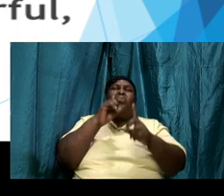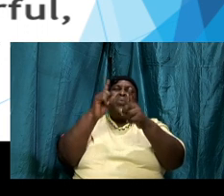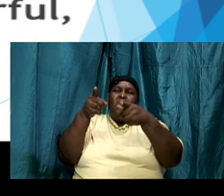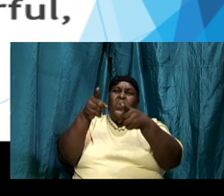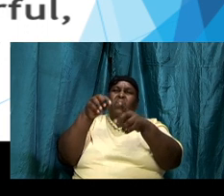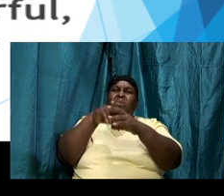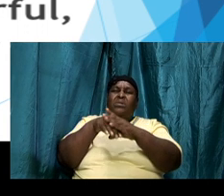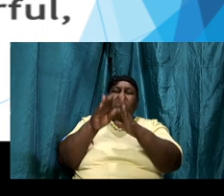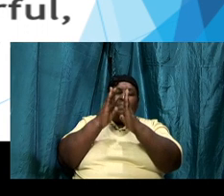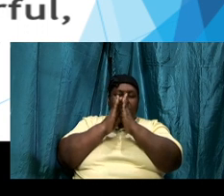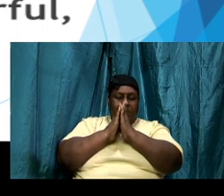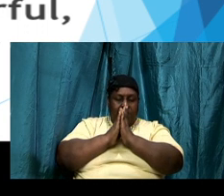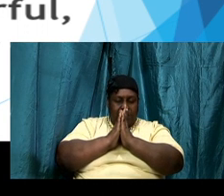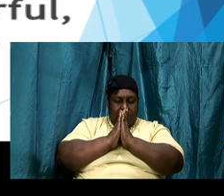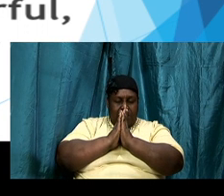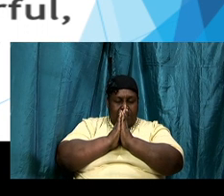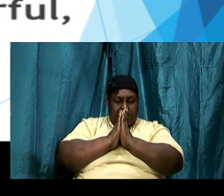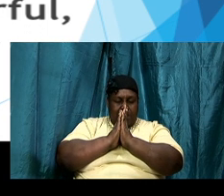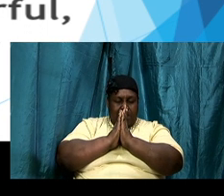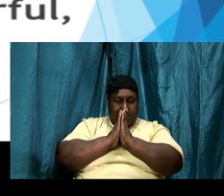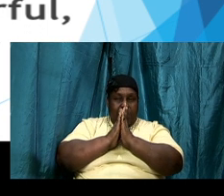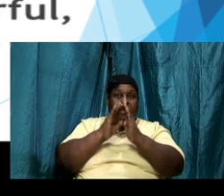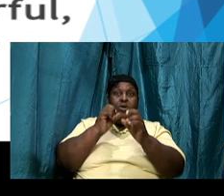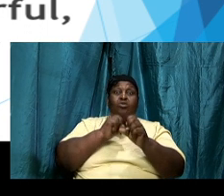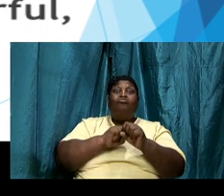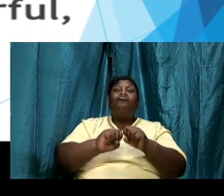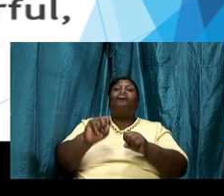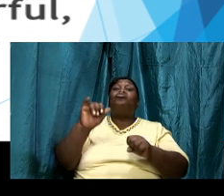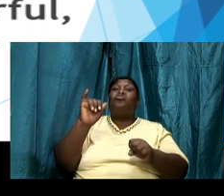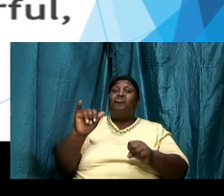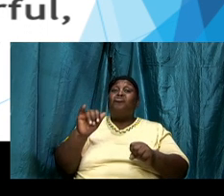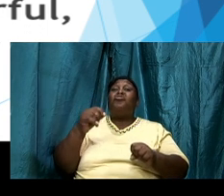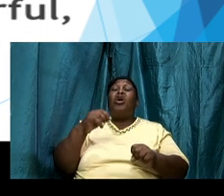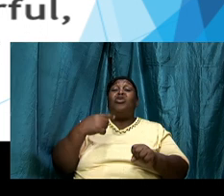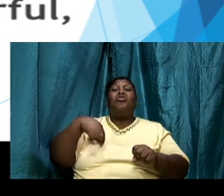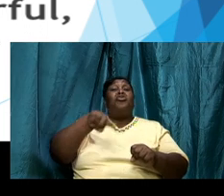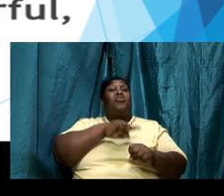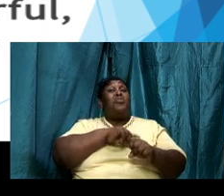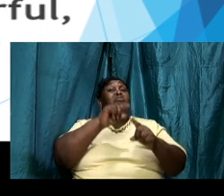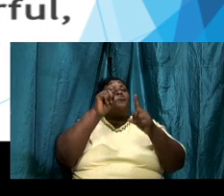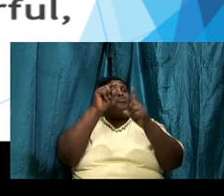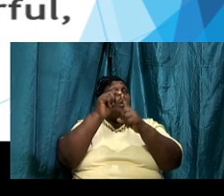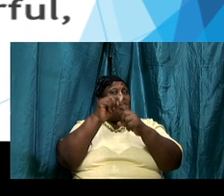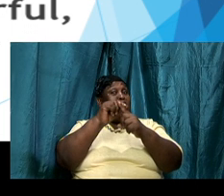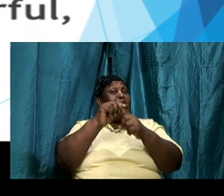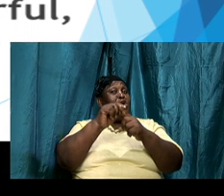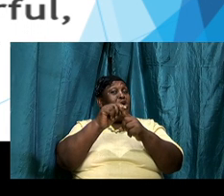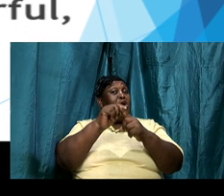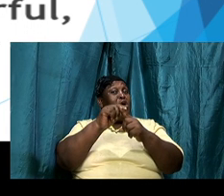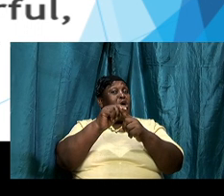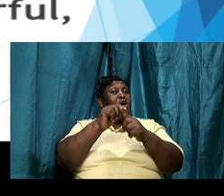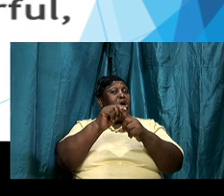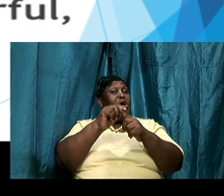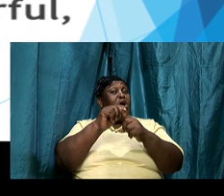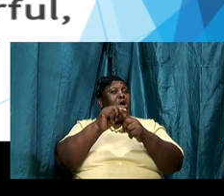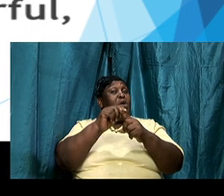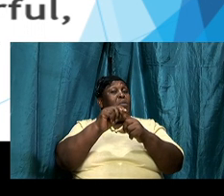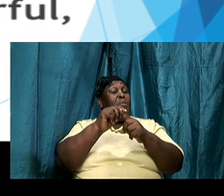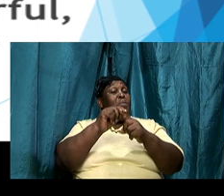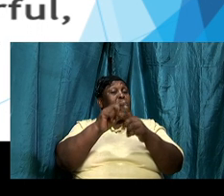prayer so that we read a word from Psalms we